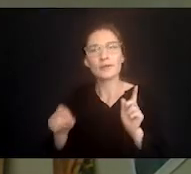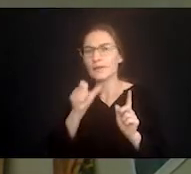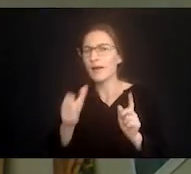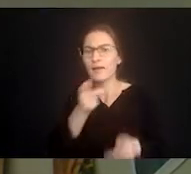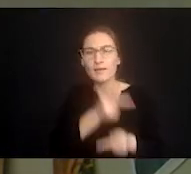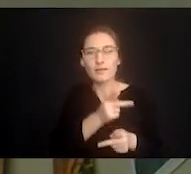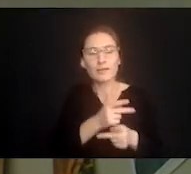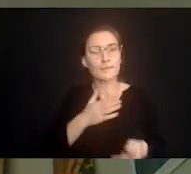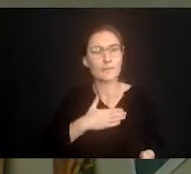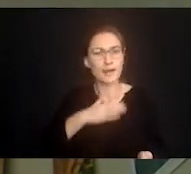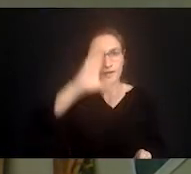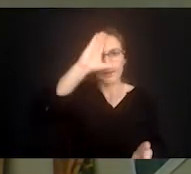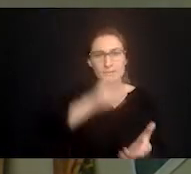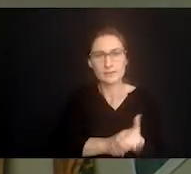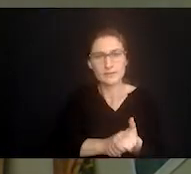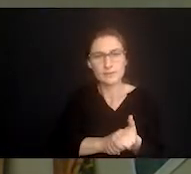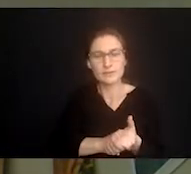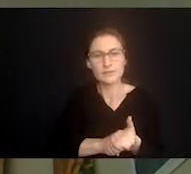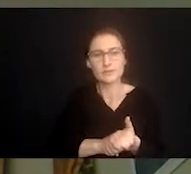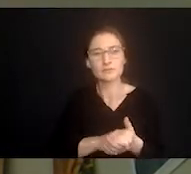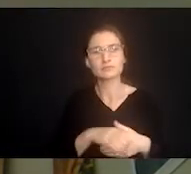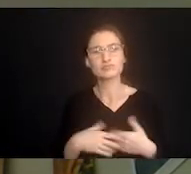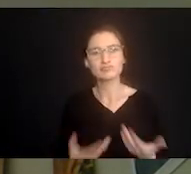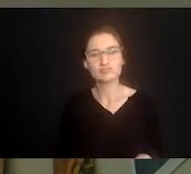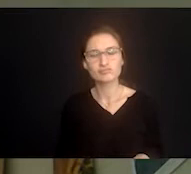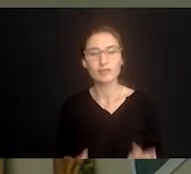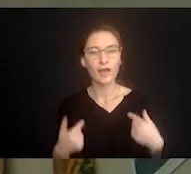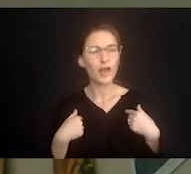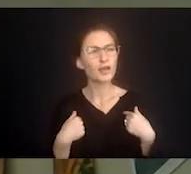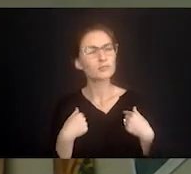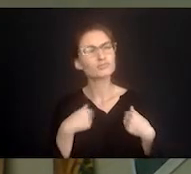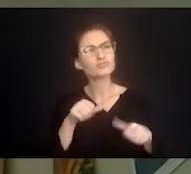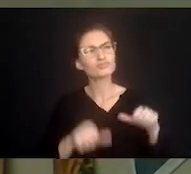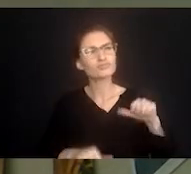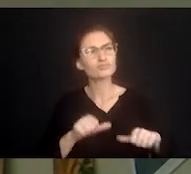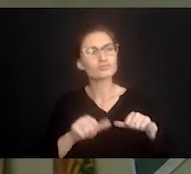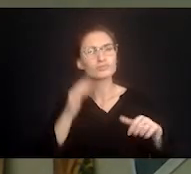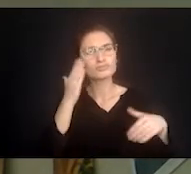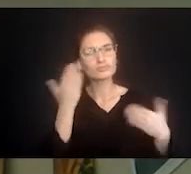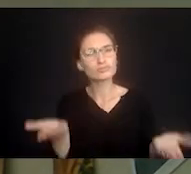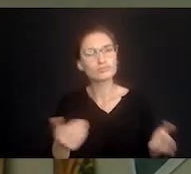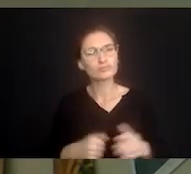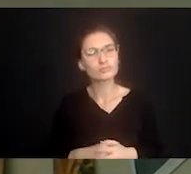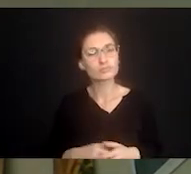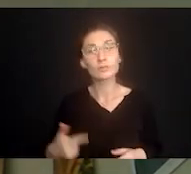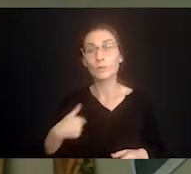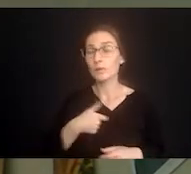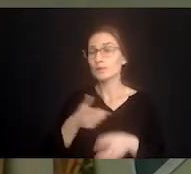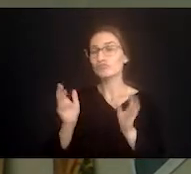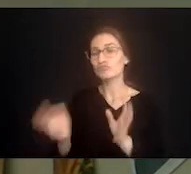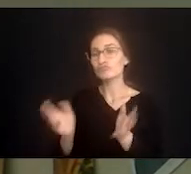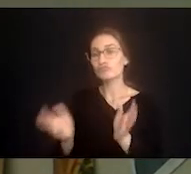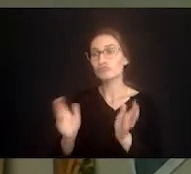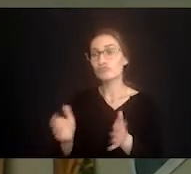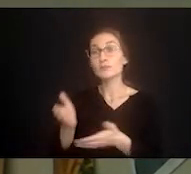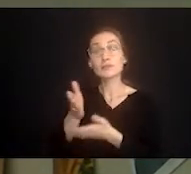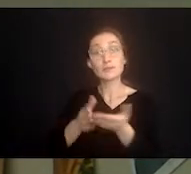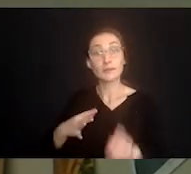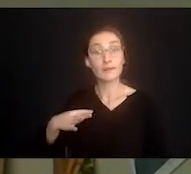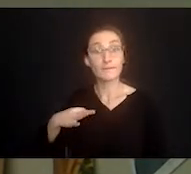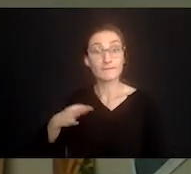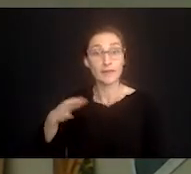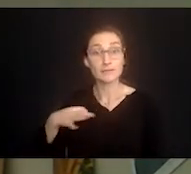do my husband's and I wasn't sure but as we started to talk to some of the guys who did Jerry's care